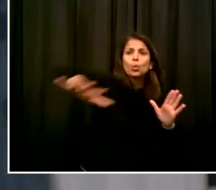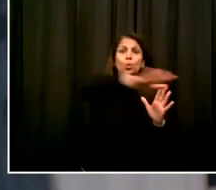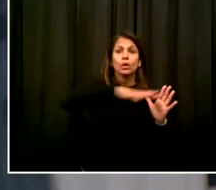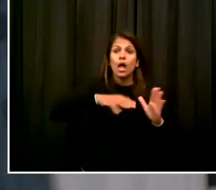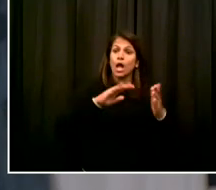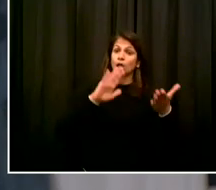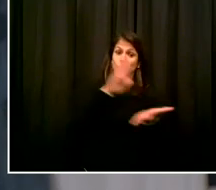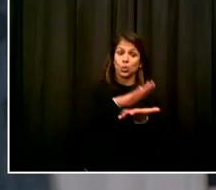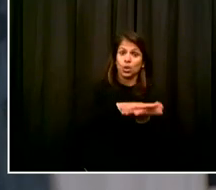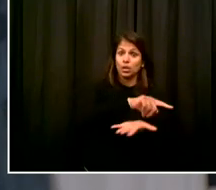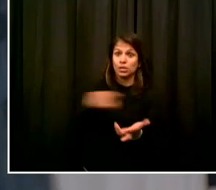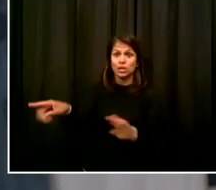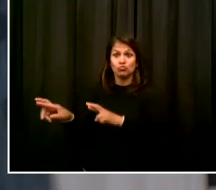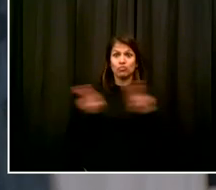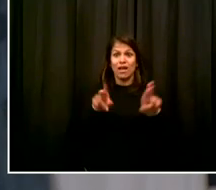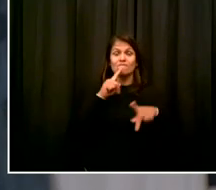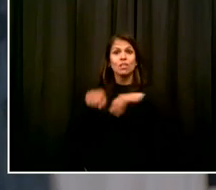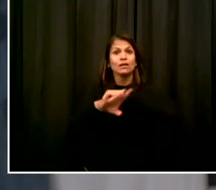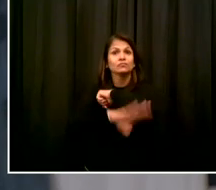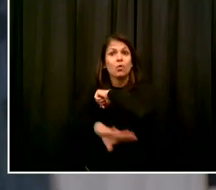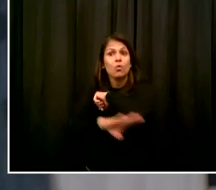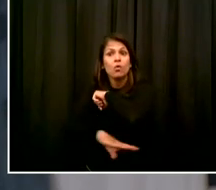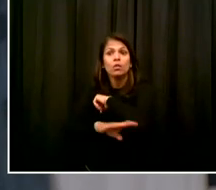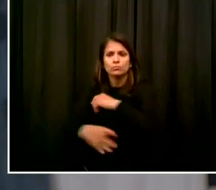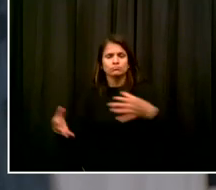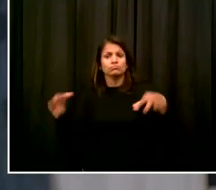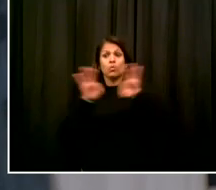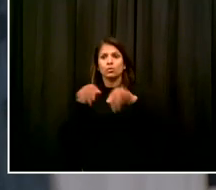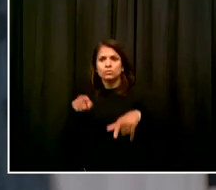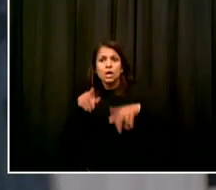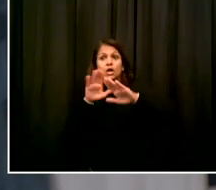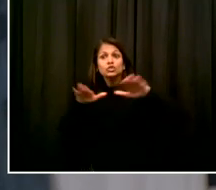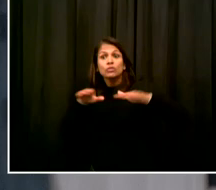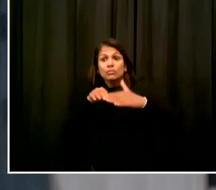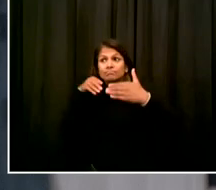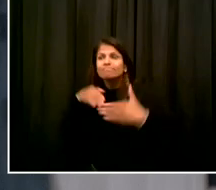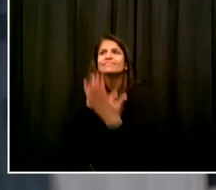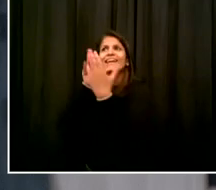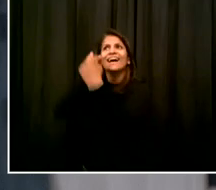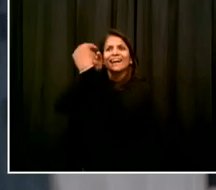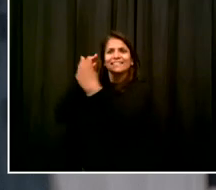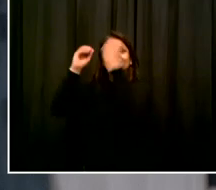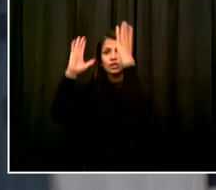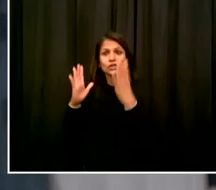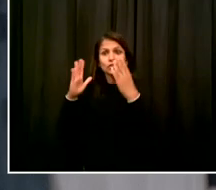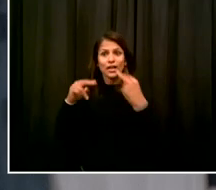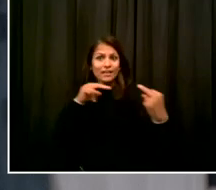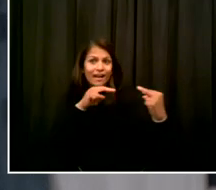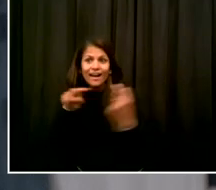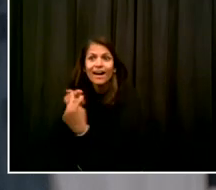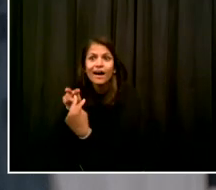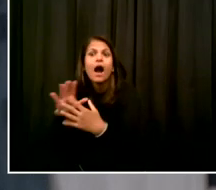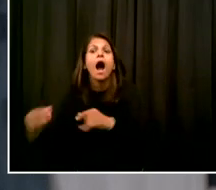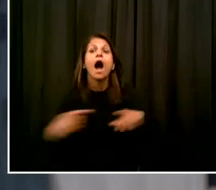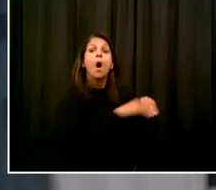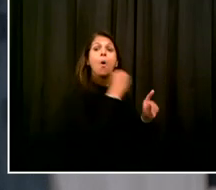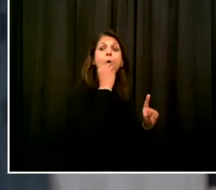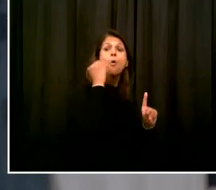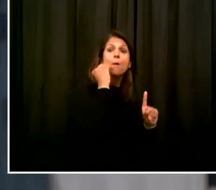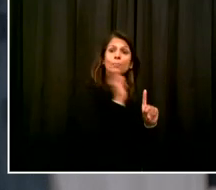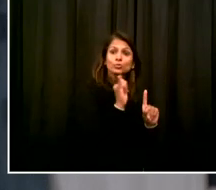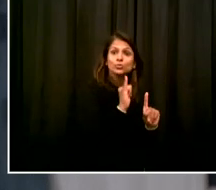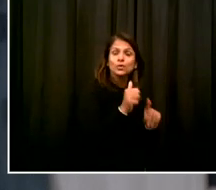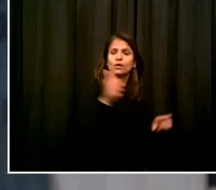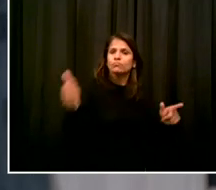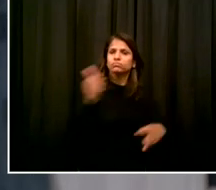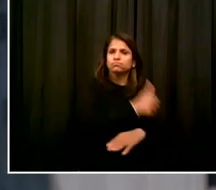build a strong and healthy future. As the largest school district in the country by far, and the only major urban school